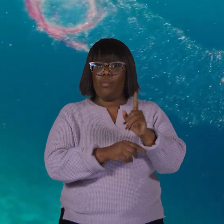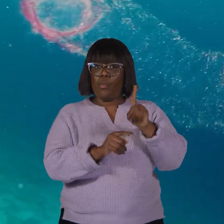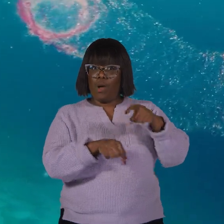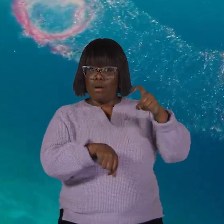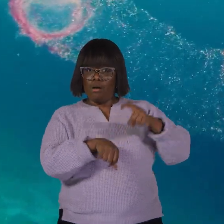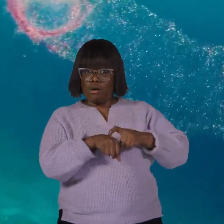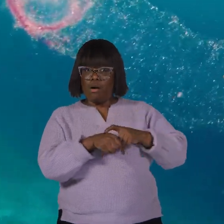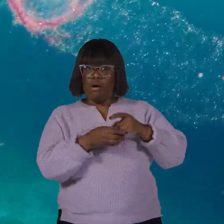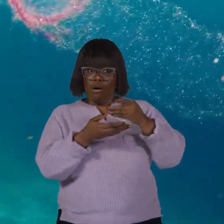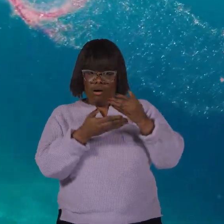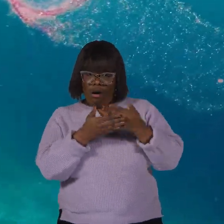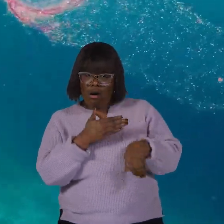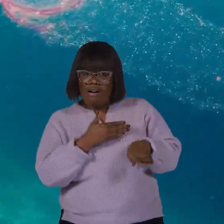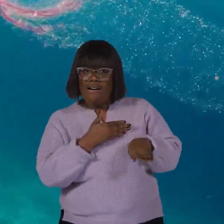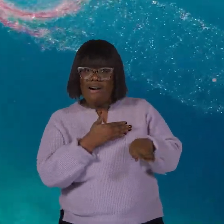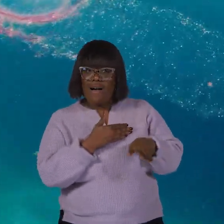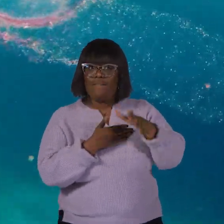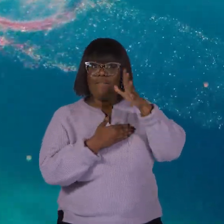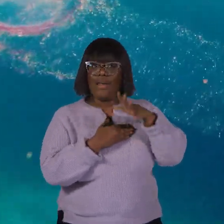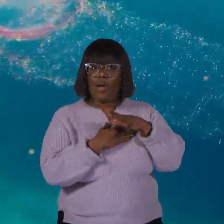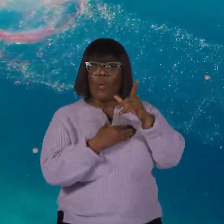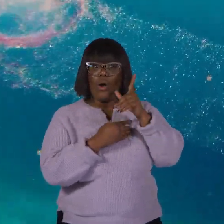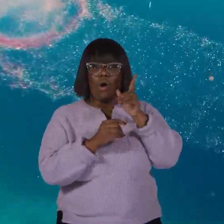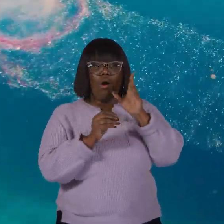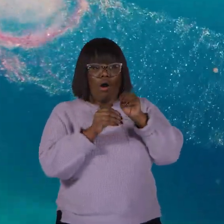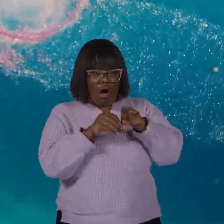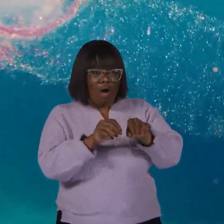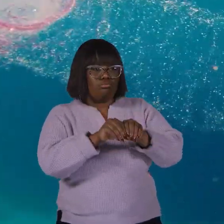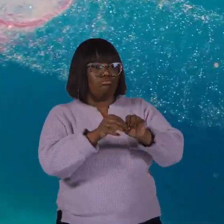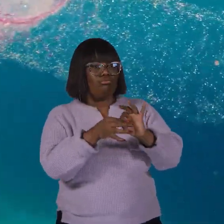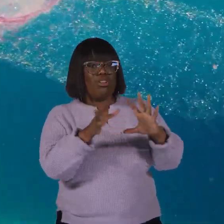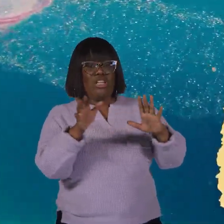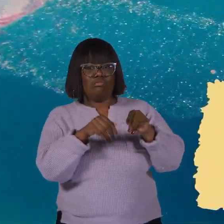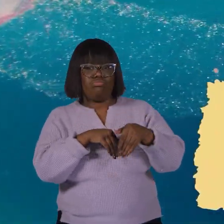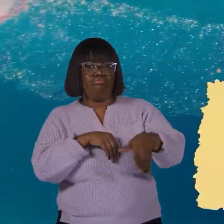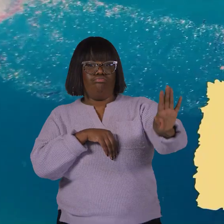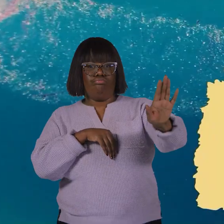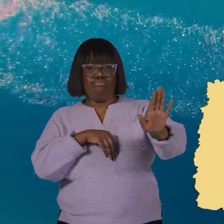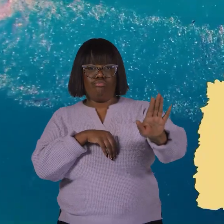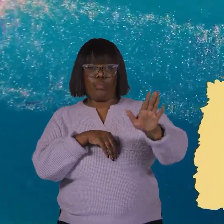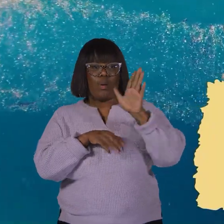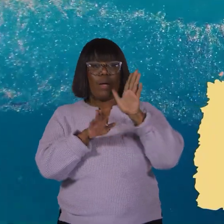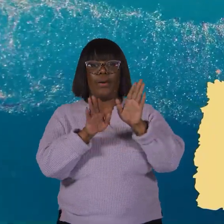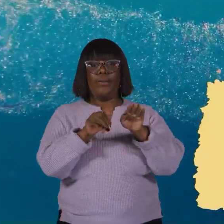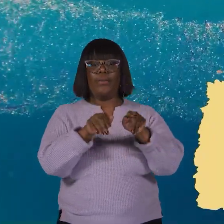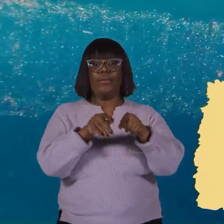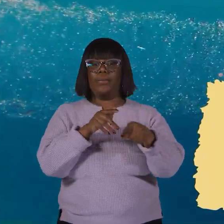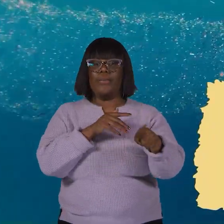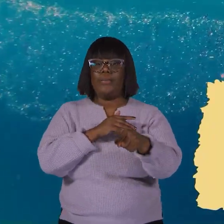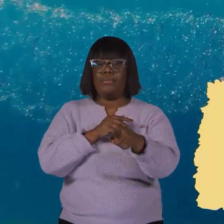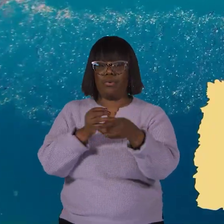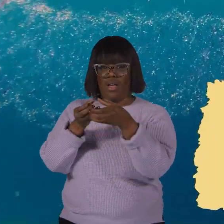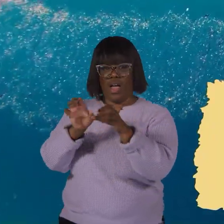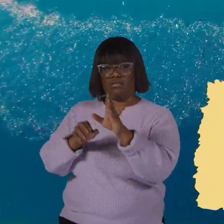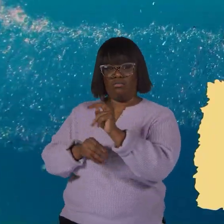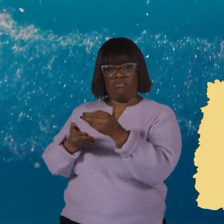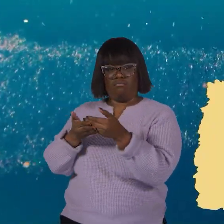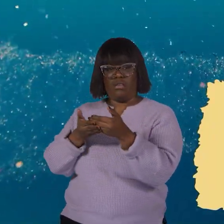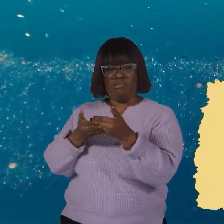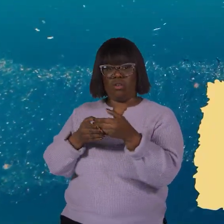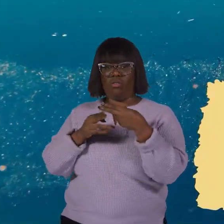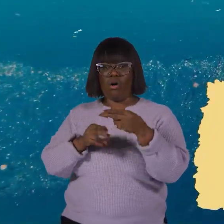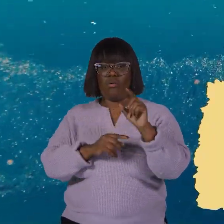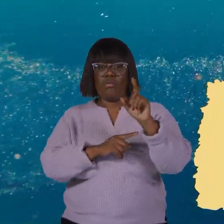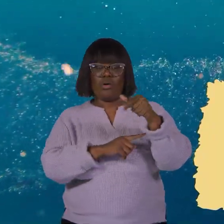When it's time to lay eggs, female squid release them into the water. These eggs float near the surface and hatch into tiny